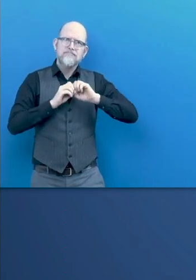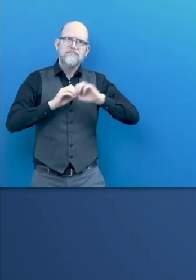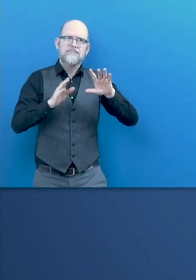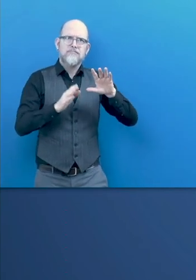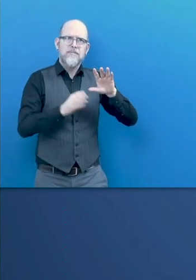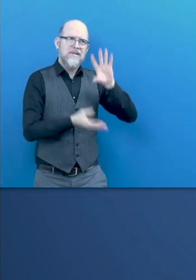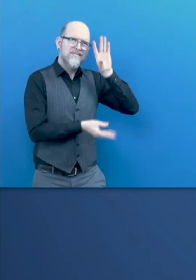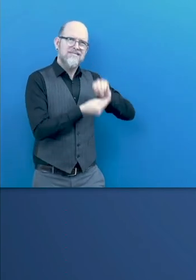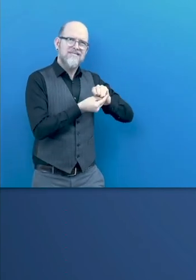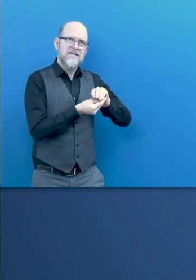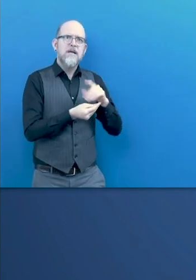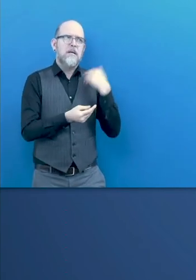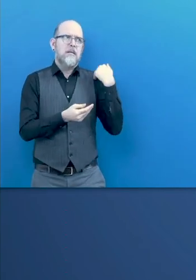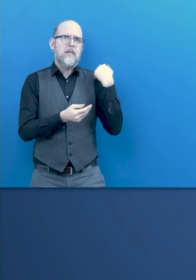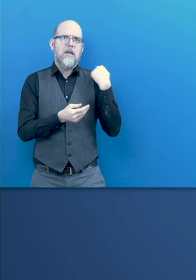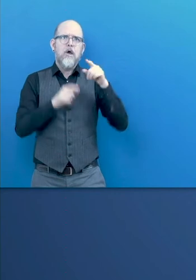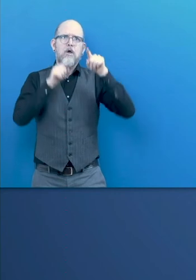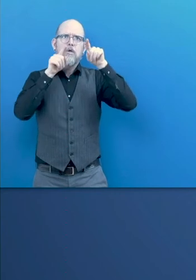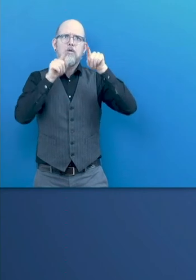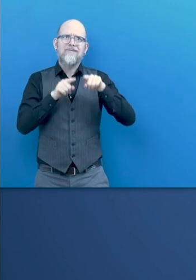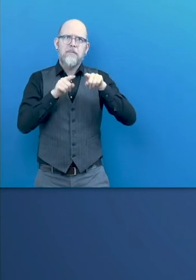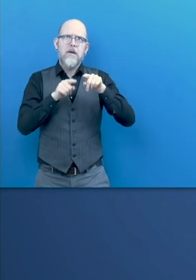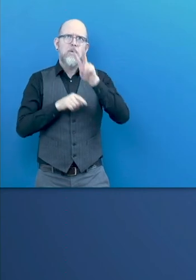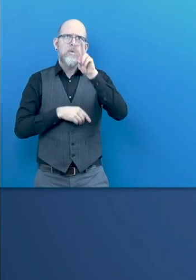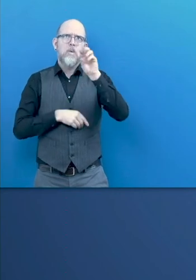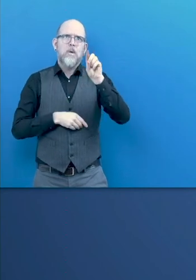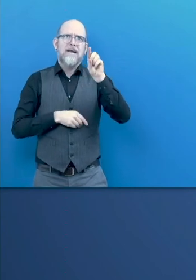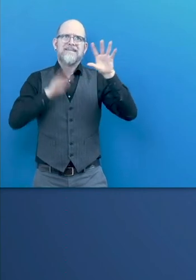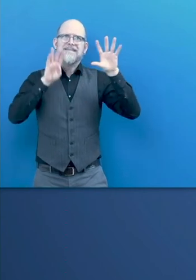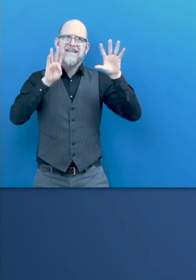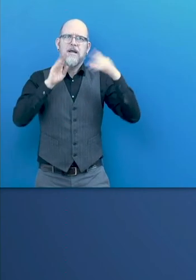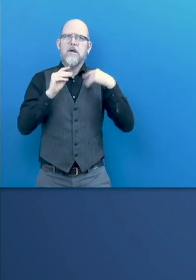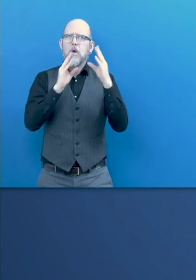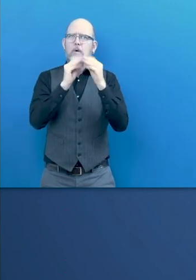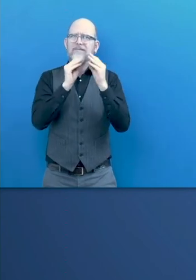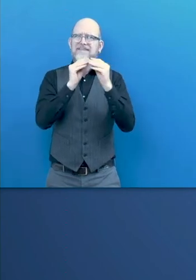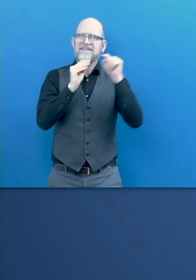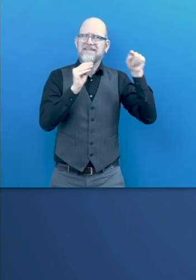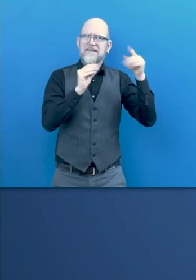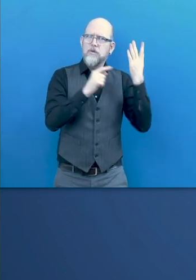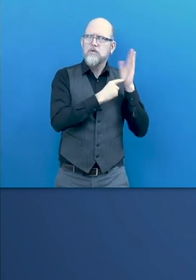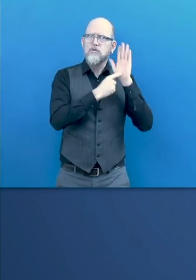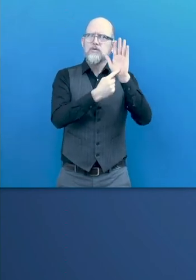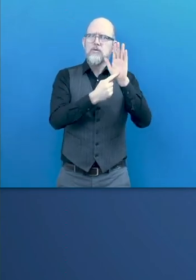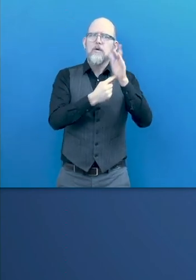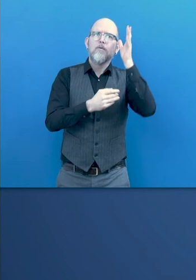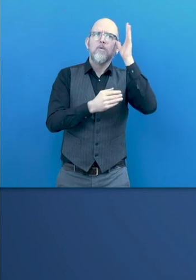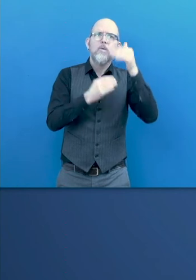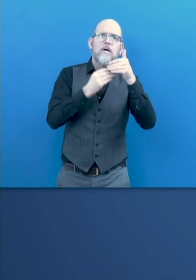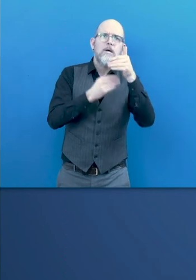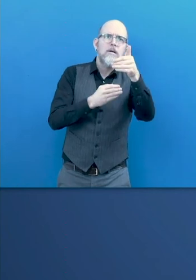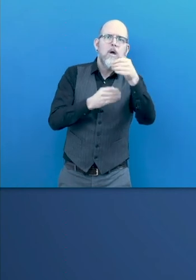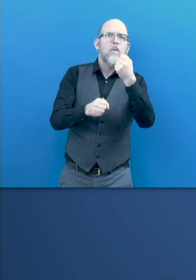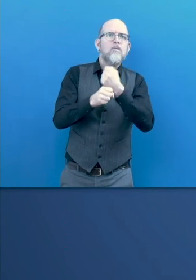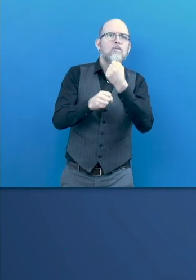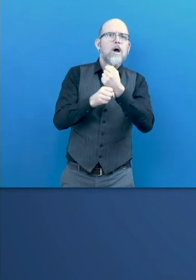which was launched in November 2019 at the conference which was entitled Making the Future of Work Inclusive